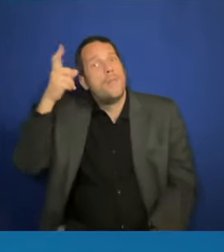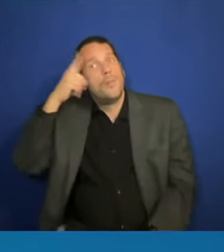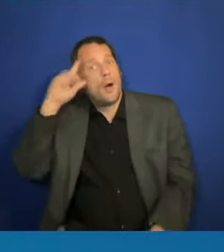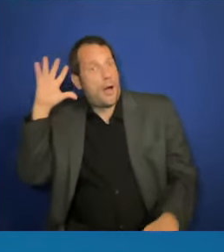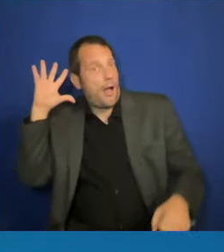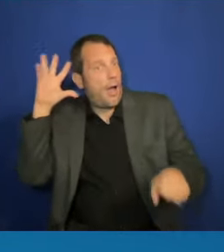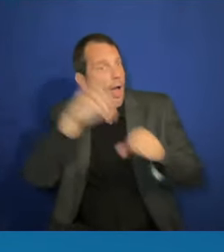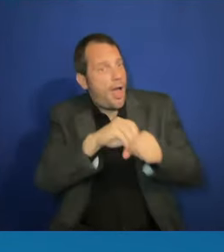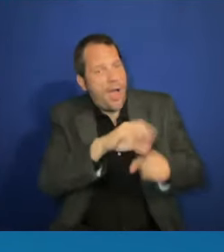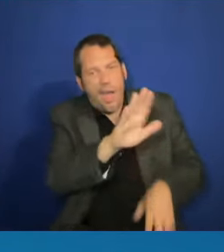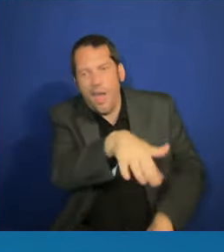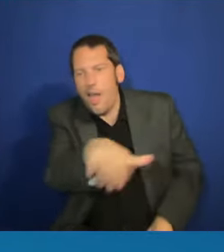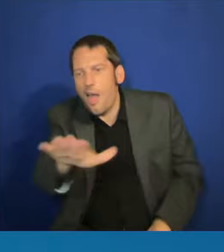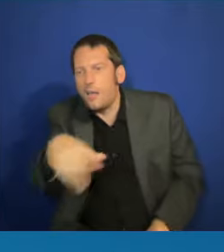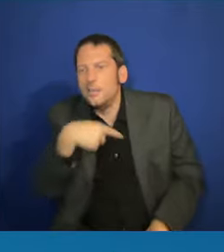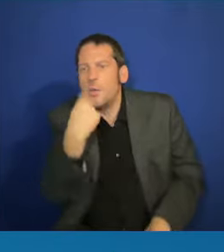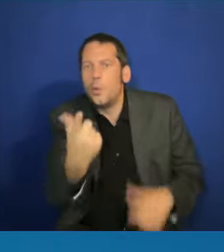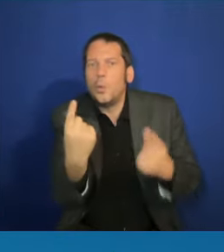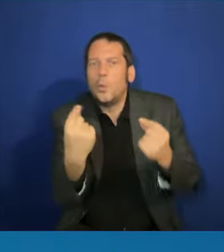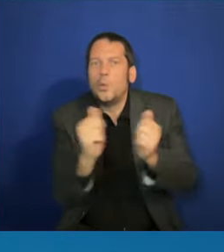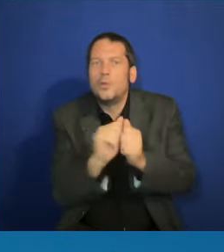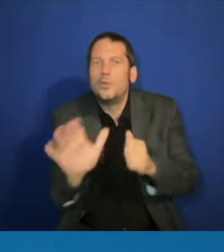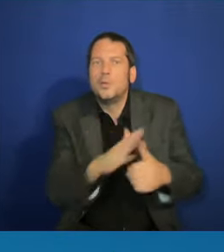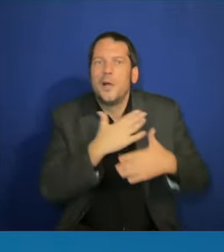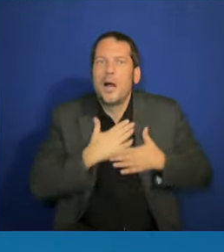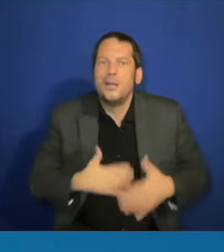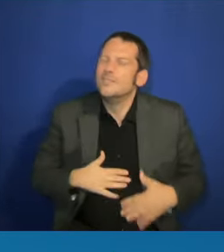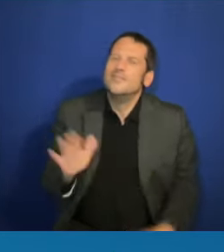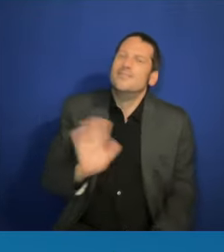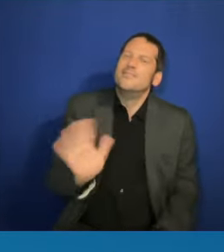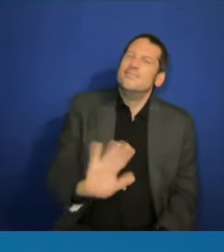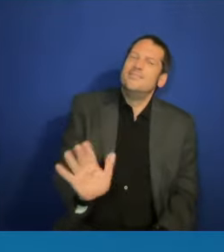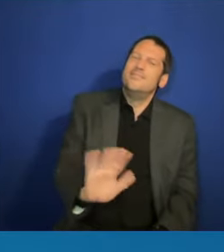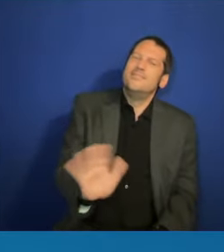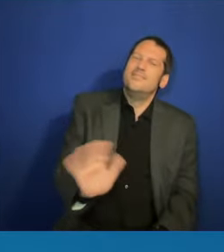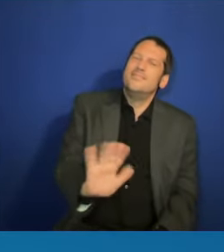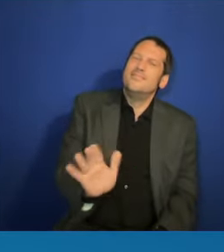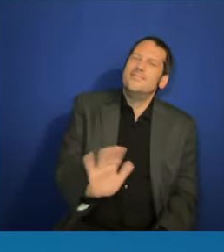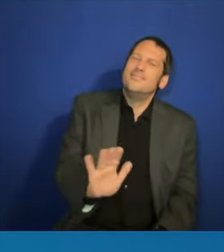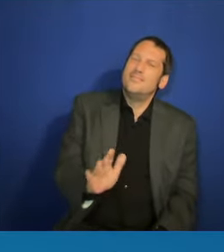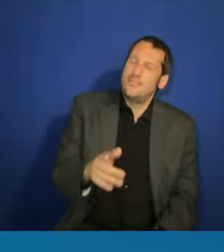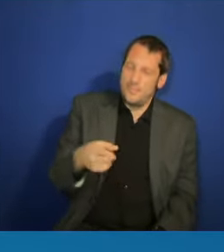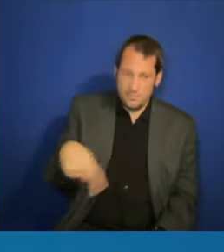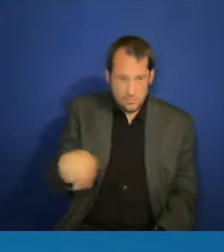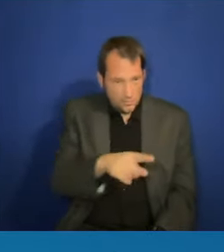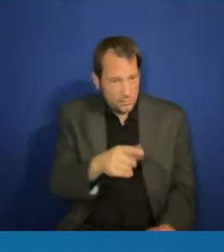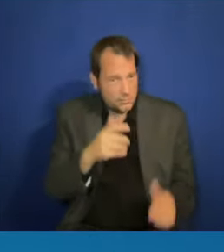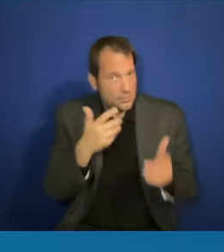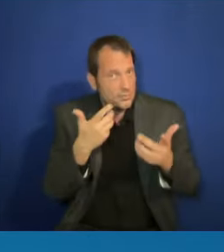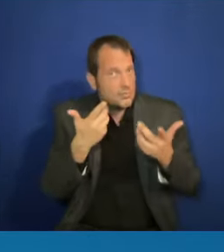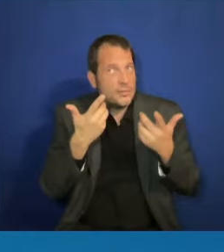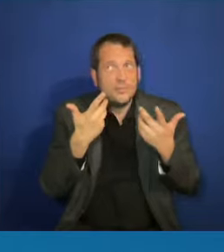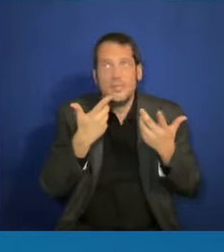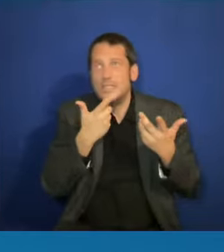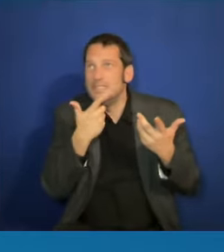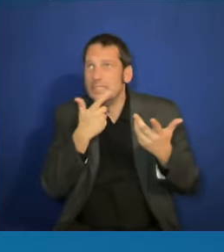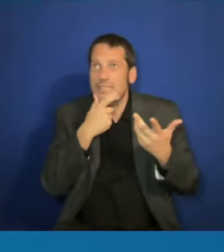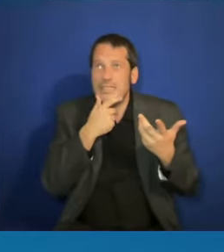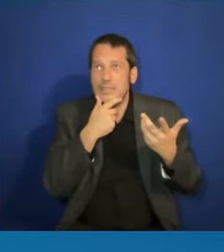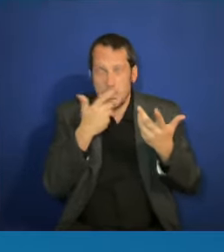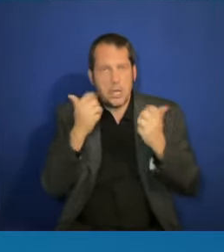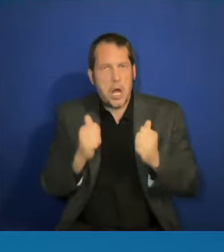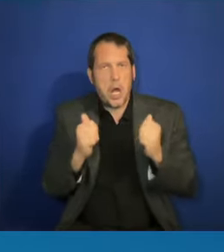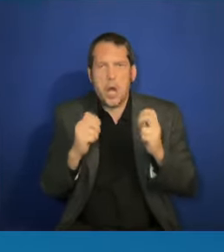If she chooses, she will consult her priest, her pastor, her rabbi, but the government is not in a better